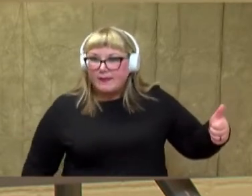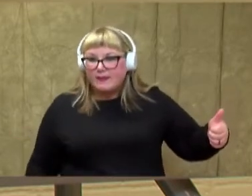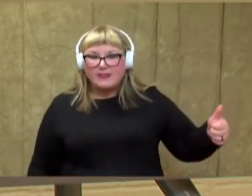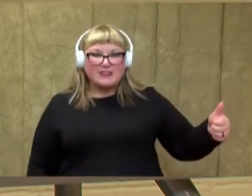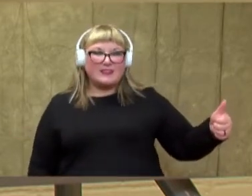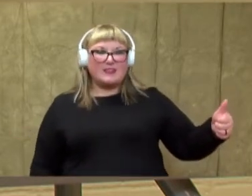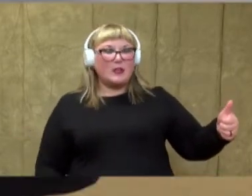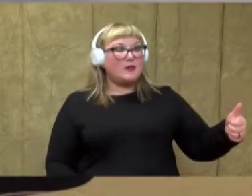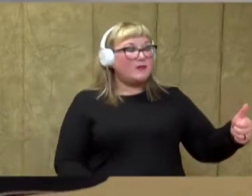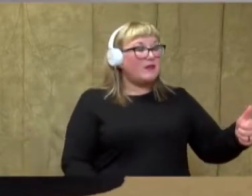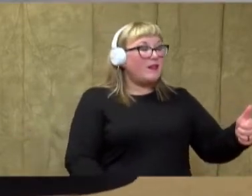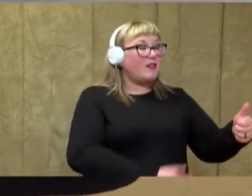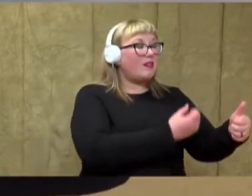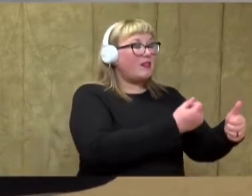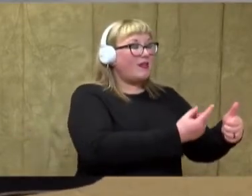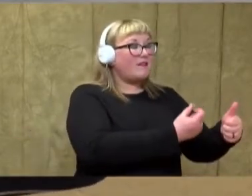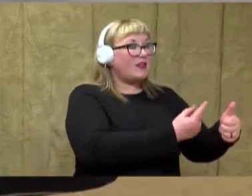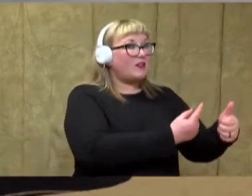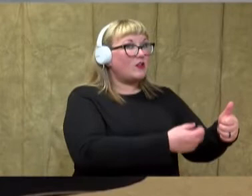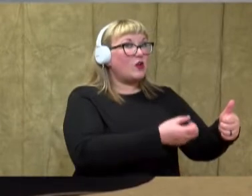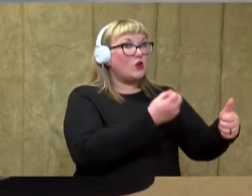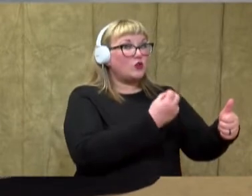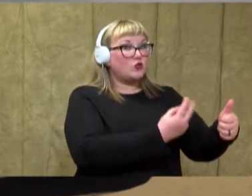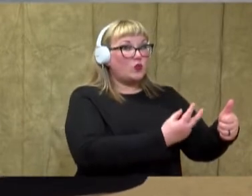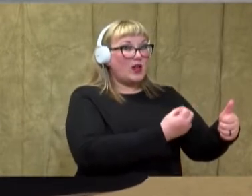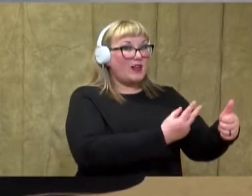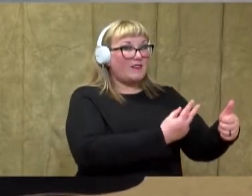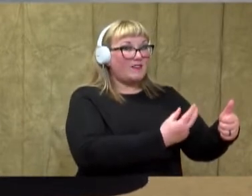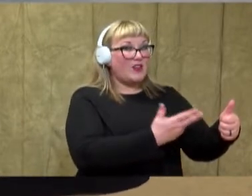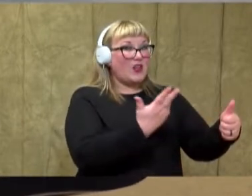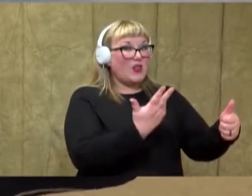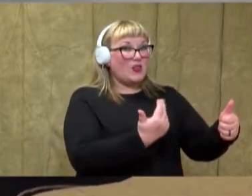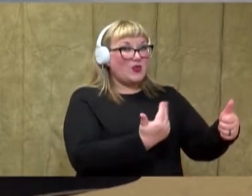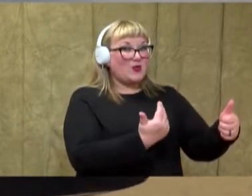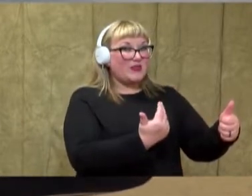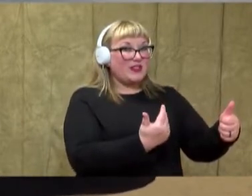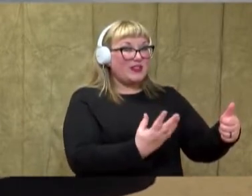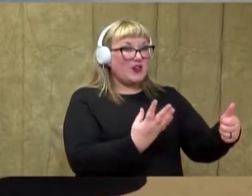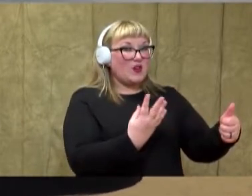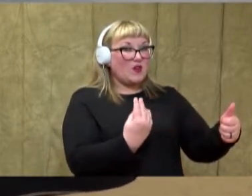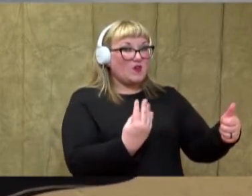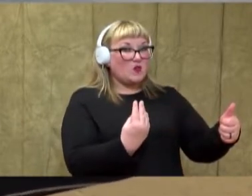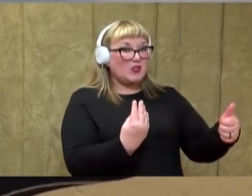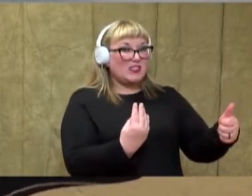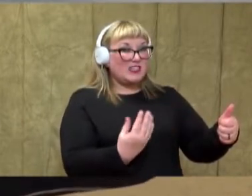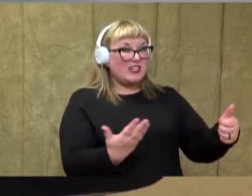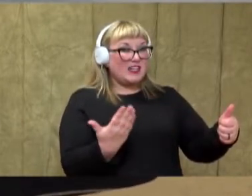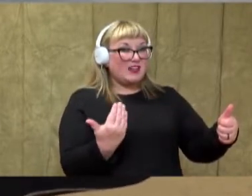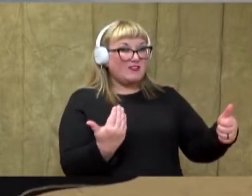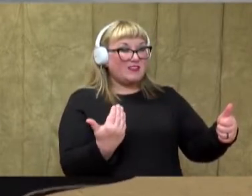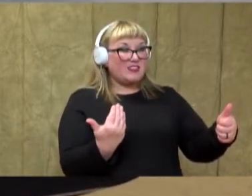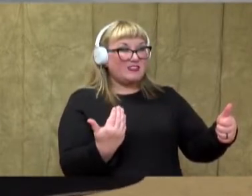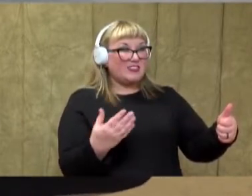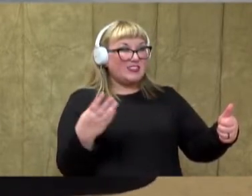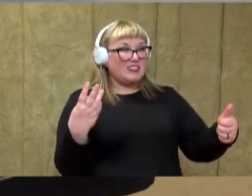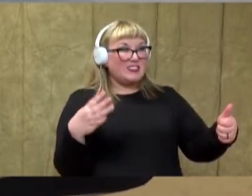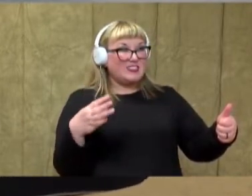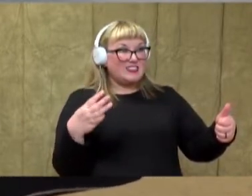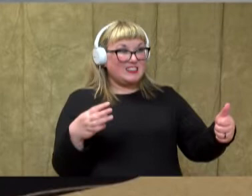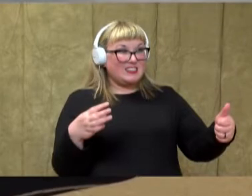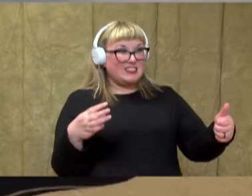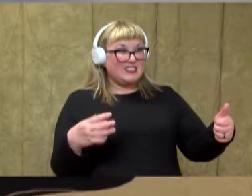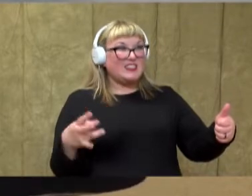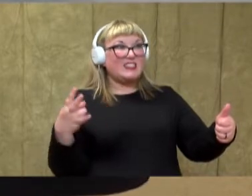10, 11, 12, 13, 14, 15,